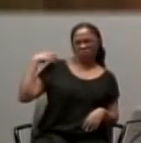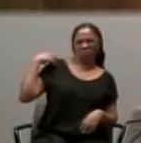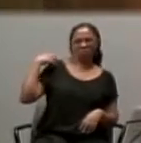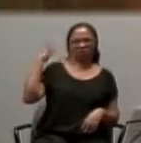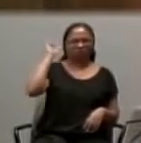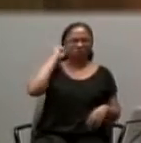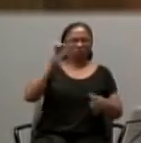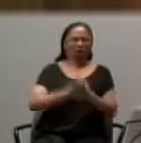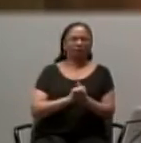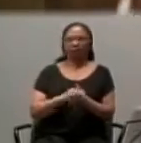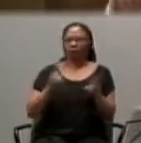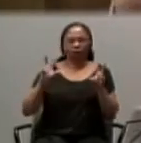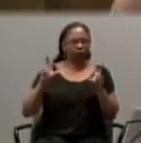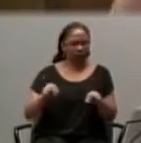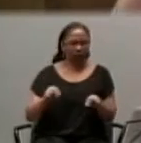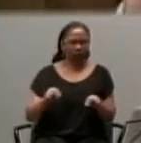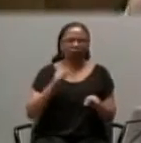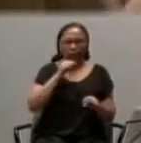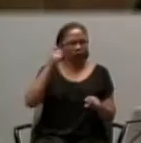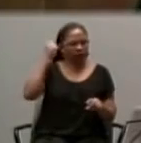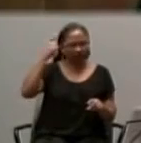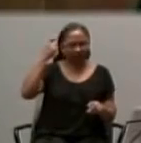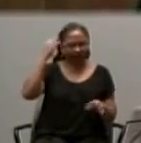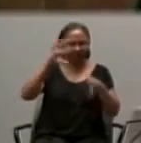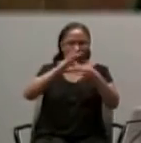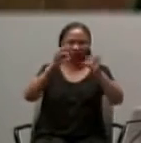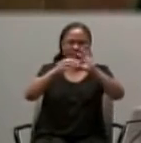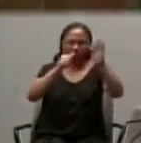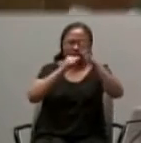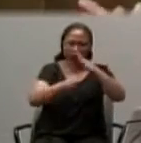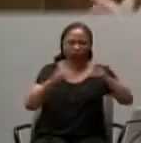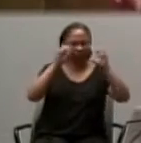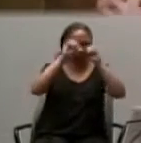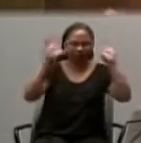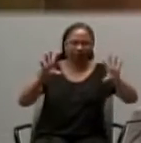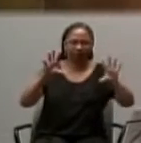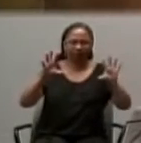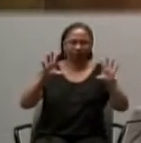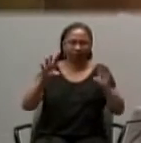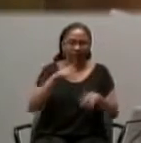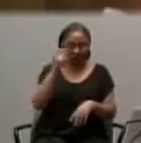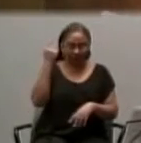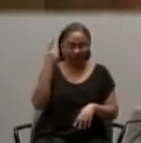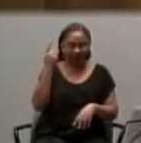Then immediately, You're compromising the mystery. You with me everybody? Yeah.